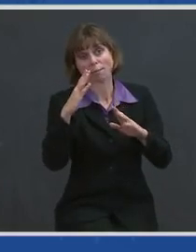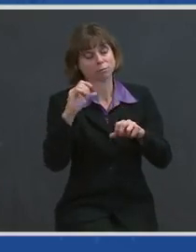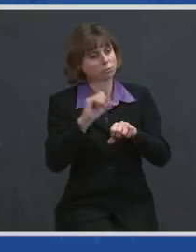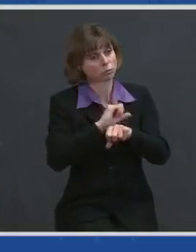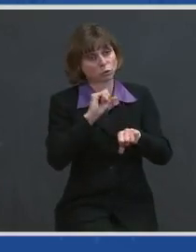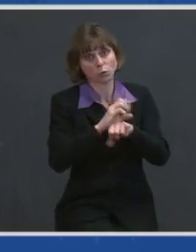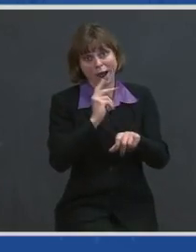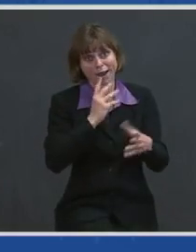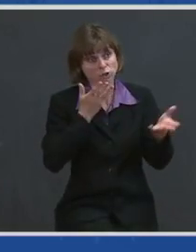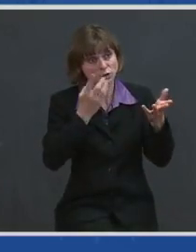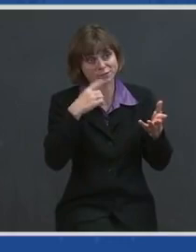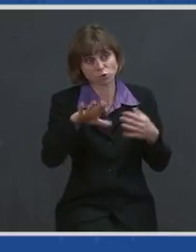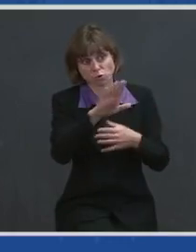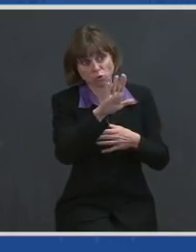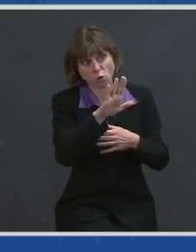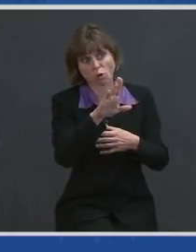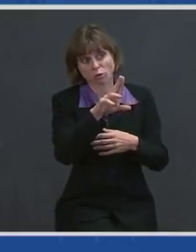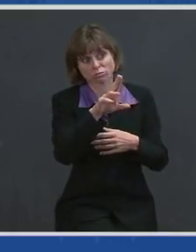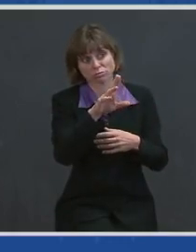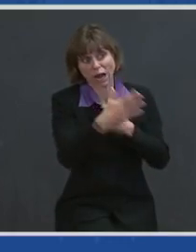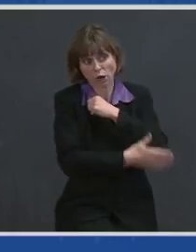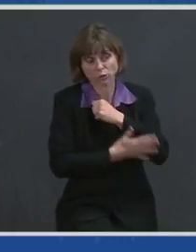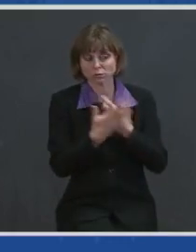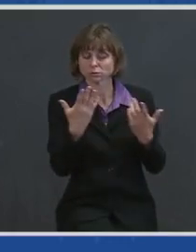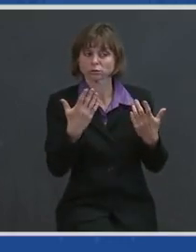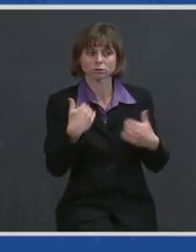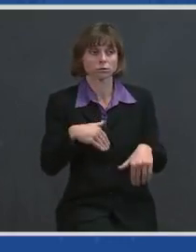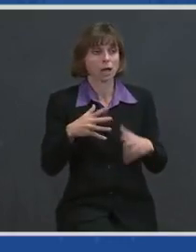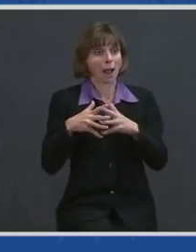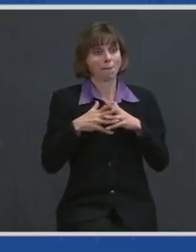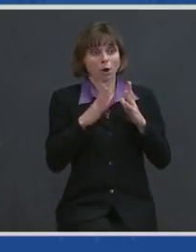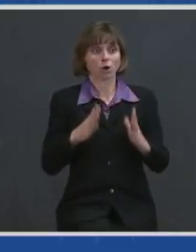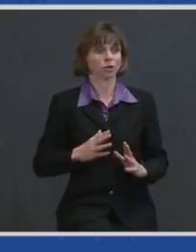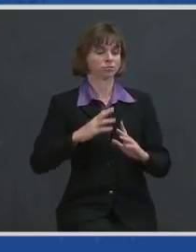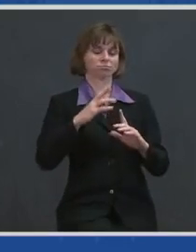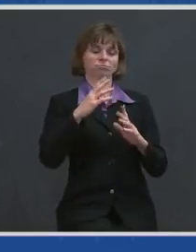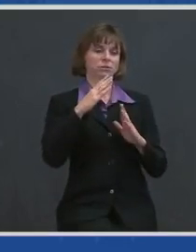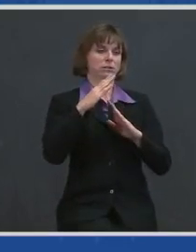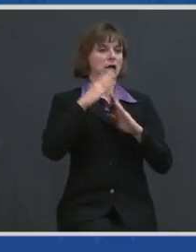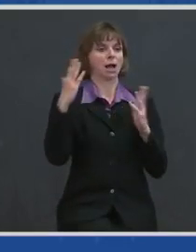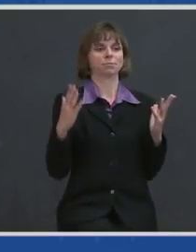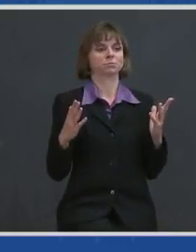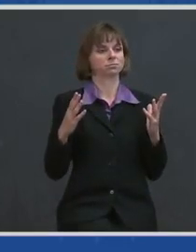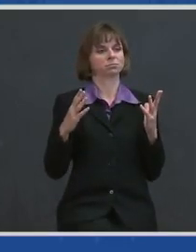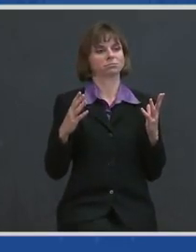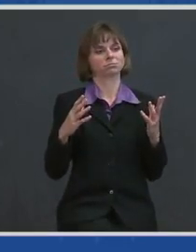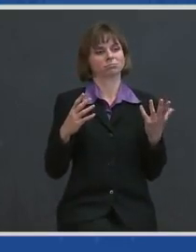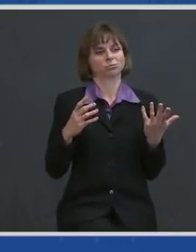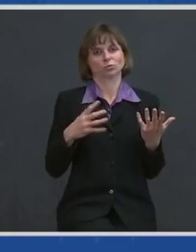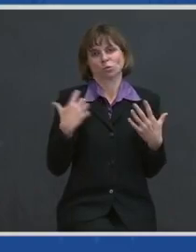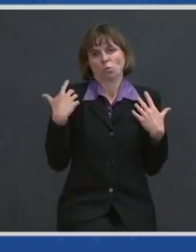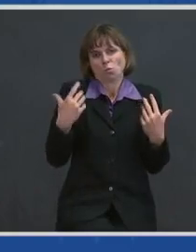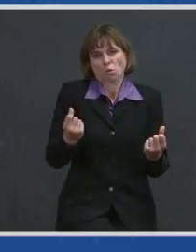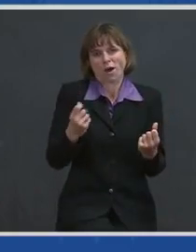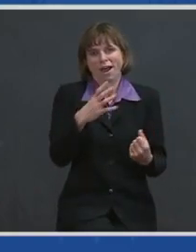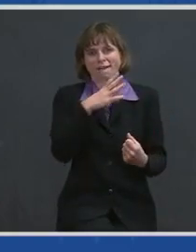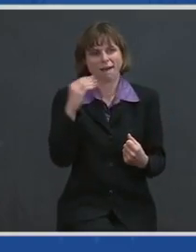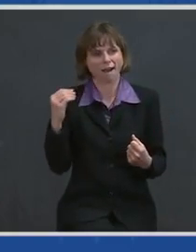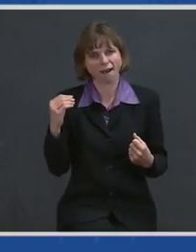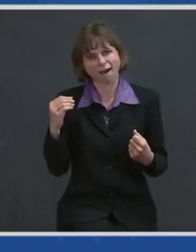America's patriotism at its finest, undaunted and absolutely, absolutely